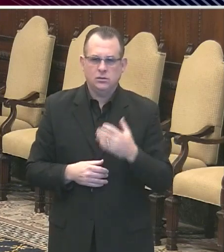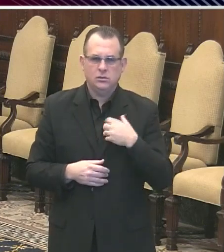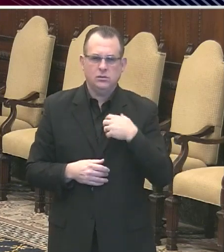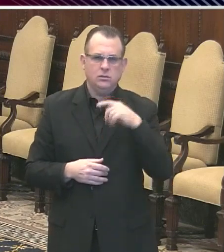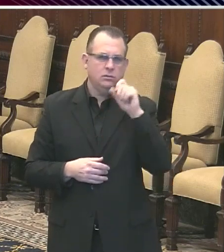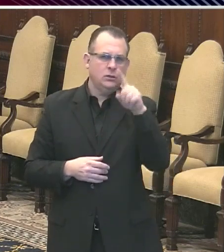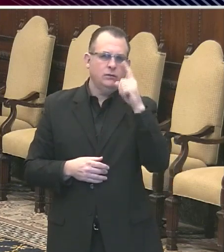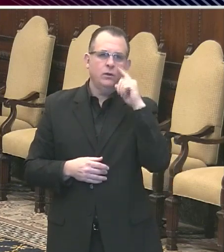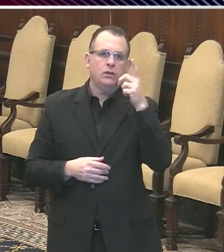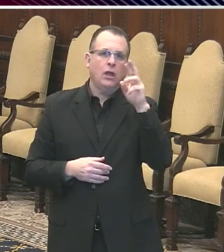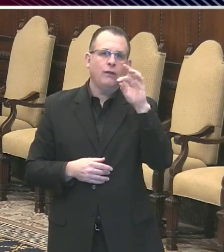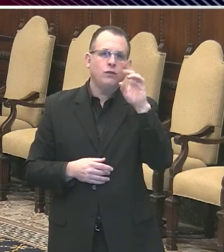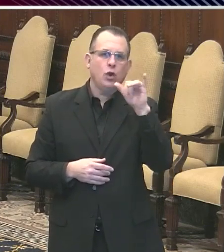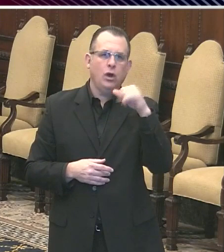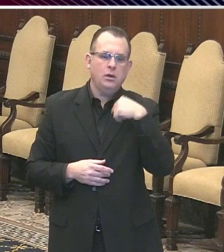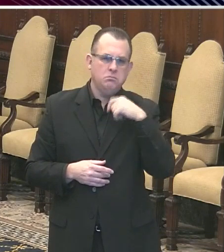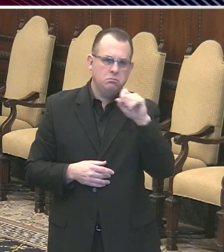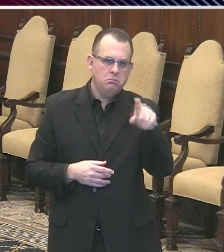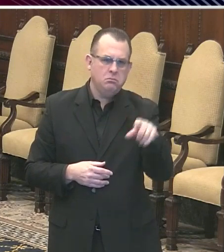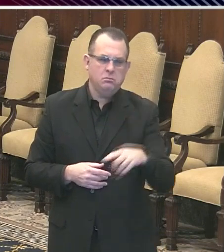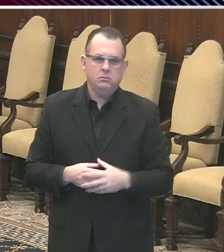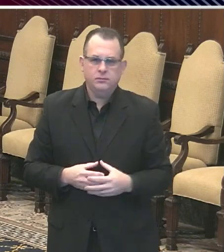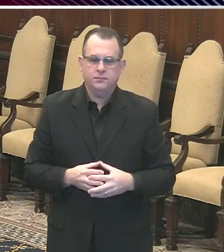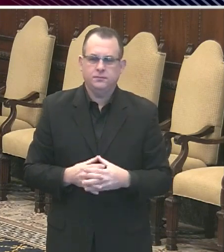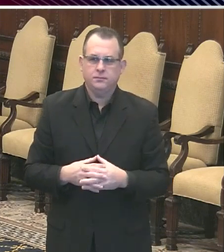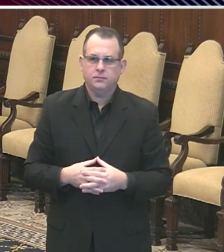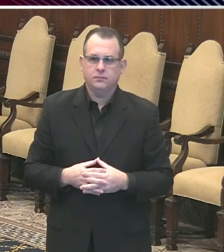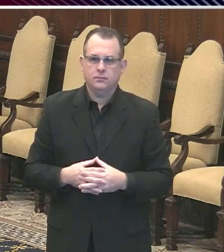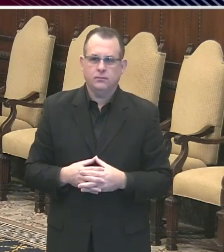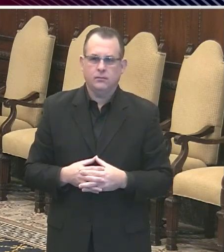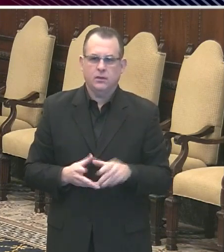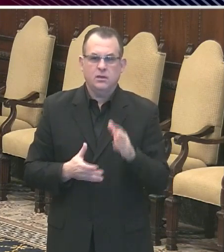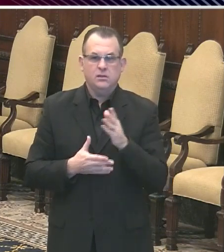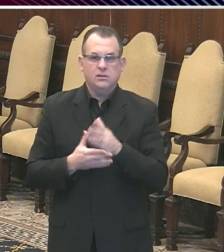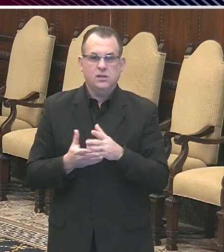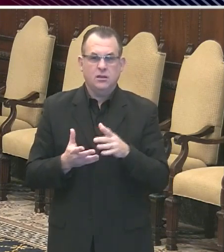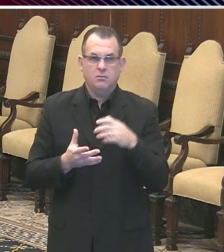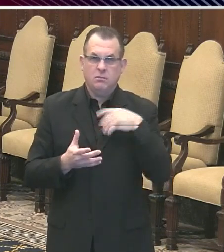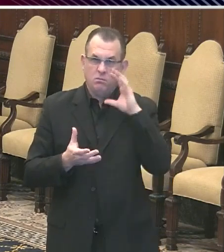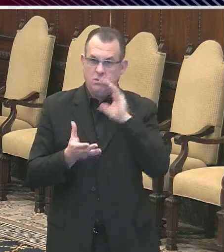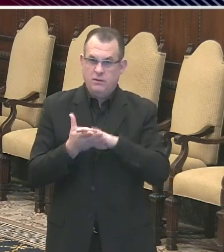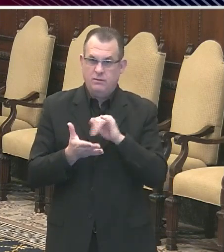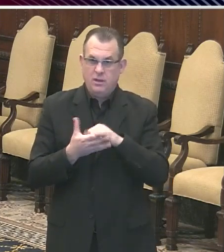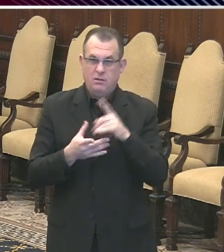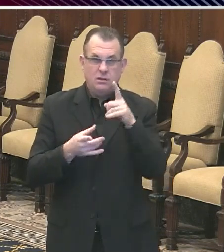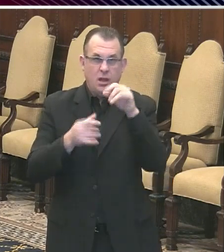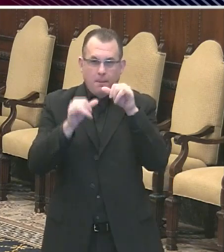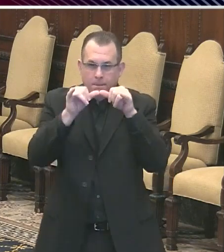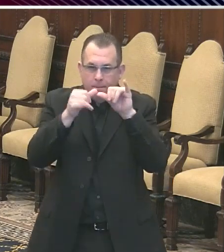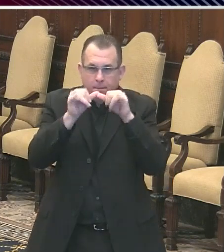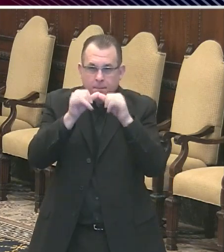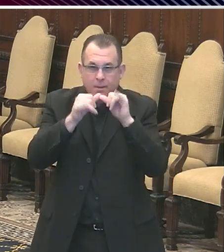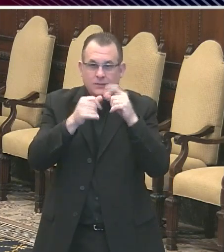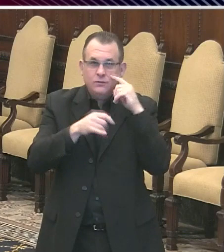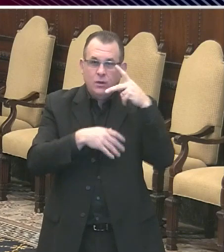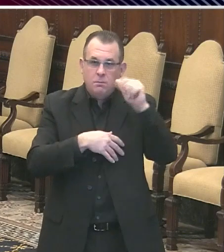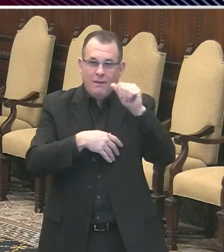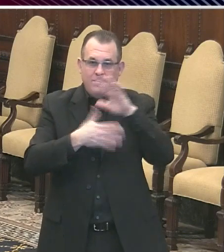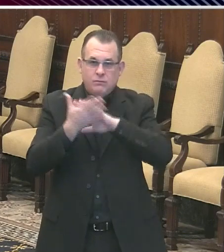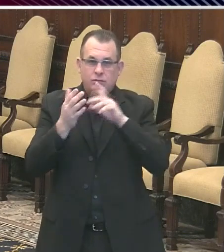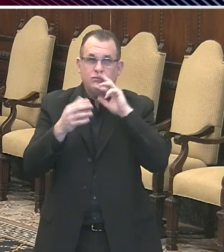Dr. Farley, some believe that the benchmark in Pennsylvania is the most stringent and daunting in the country to reopen.